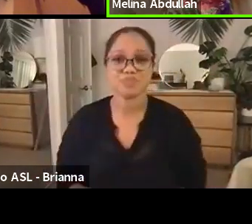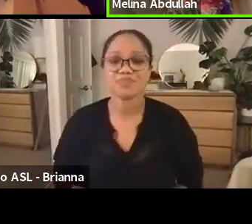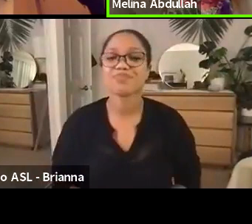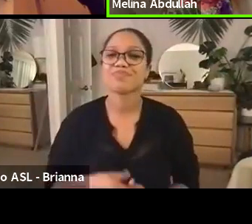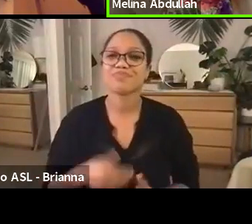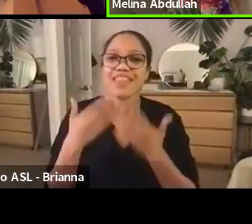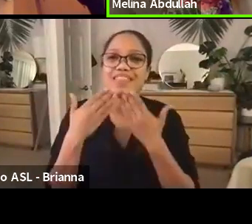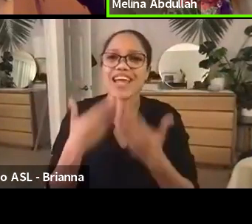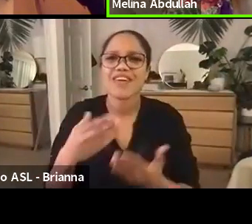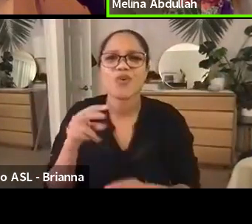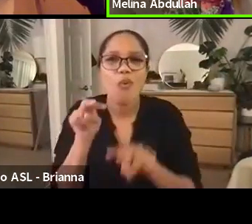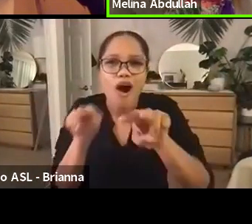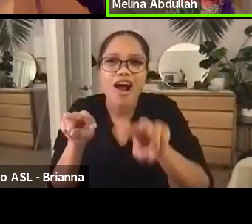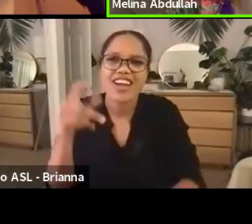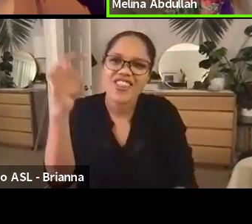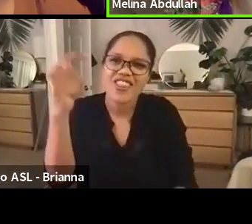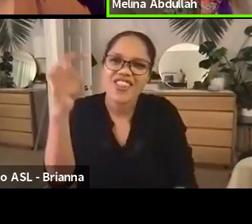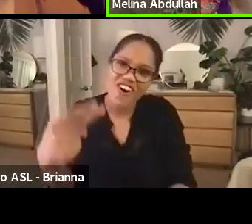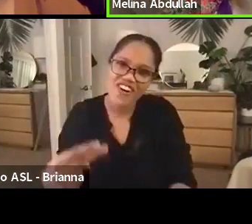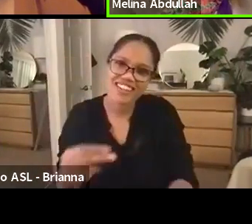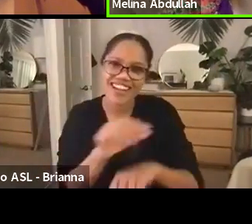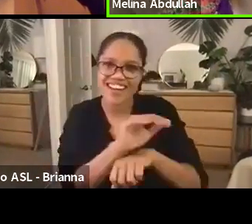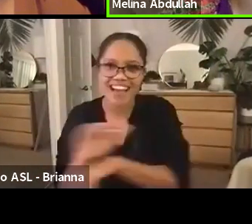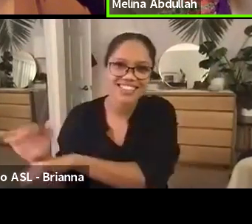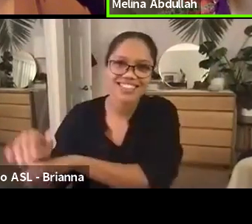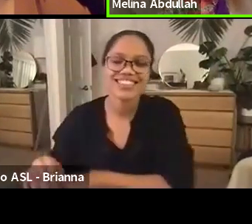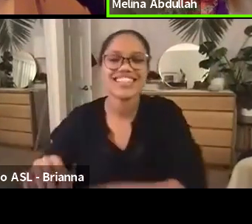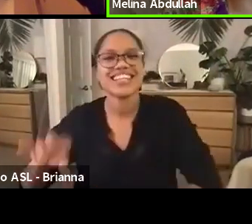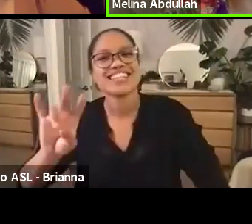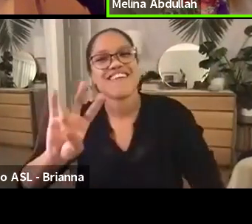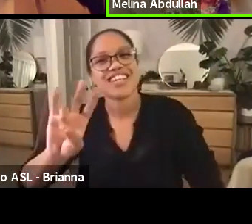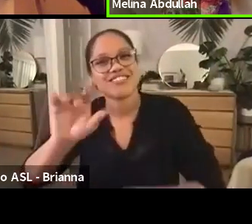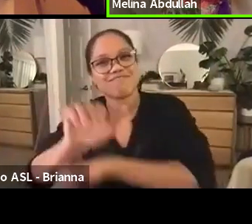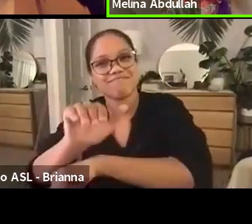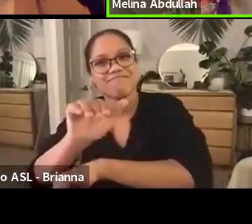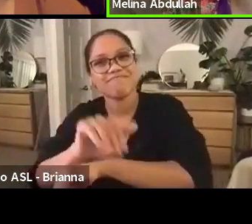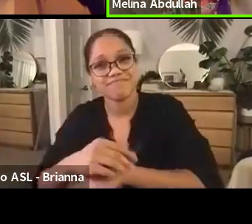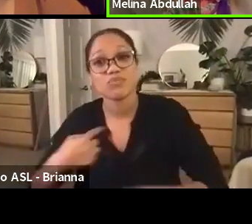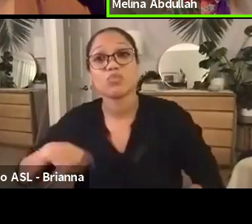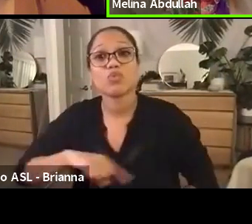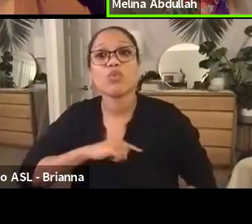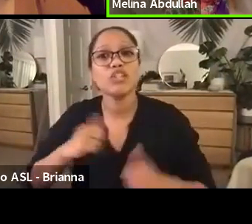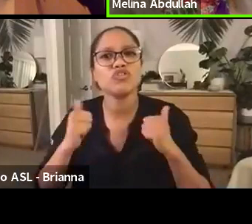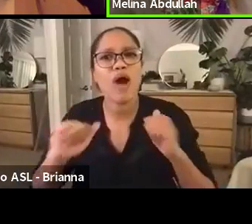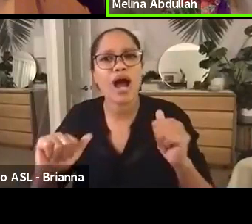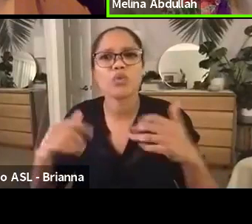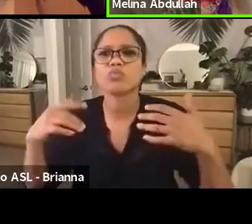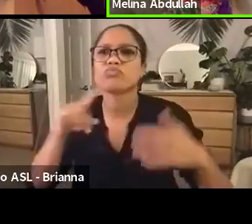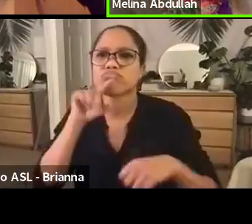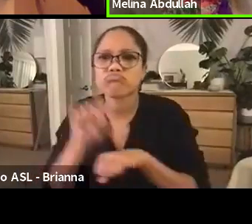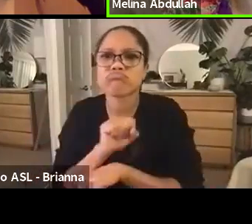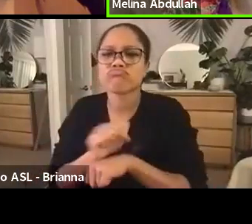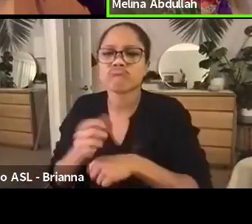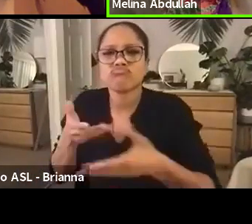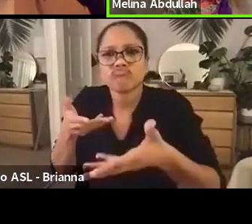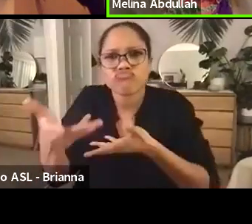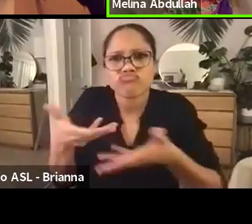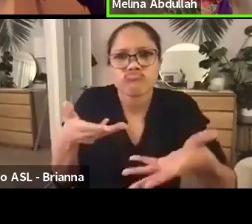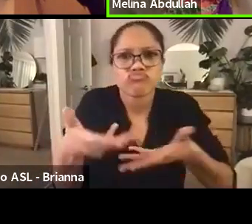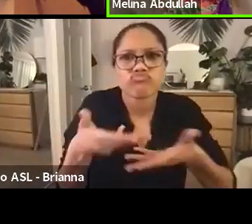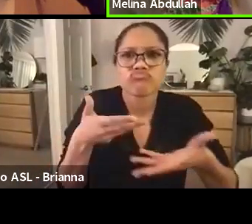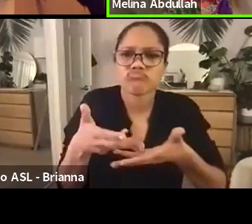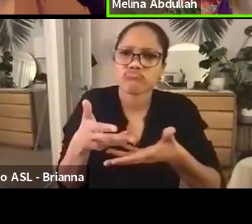single Thursday night at 7pm. We try to really engage in key issues